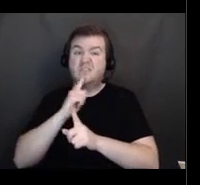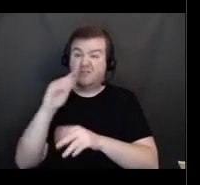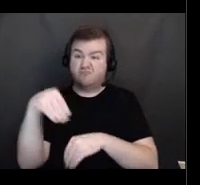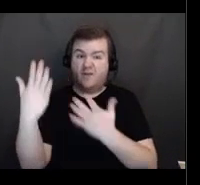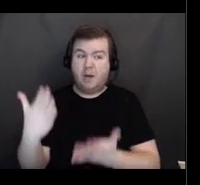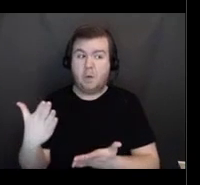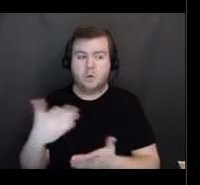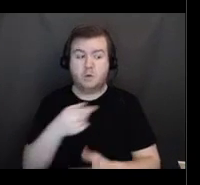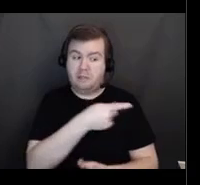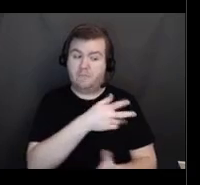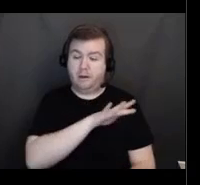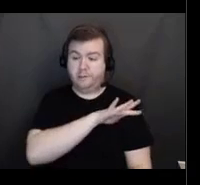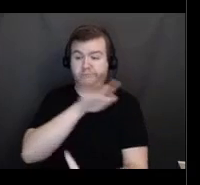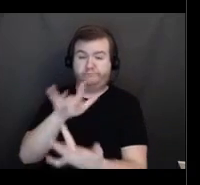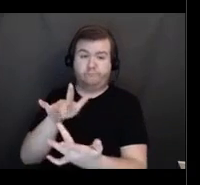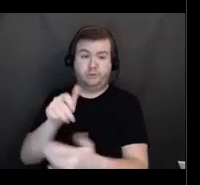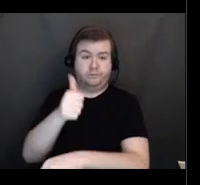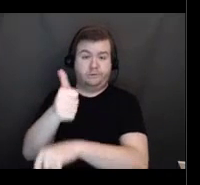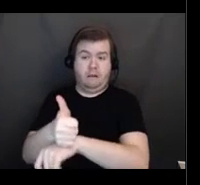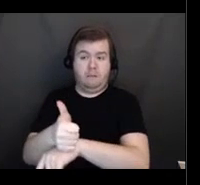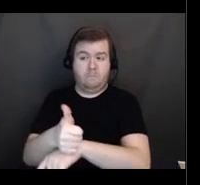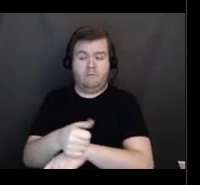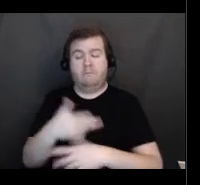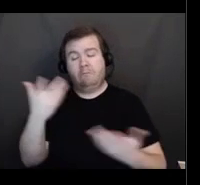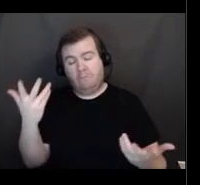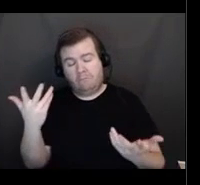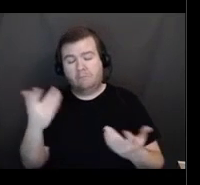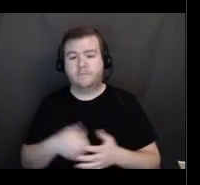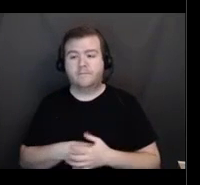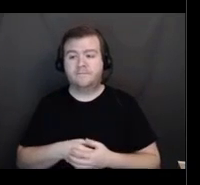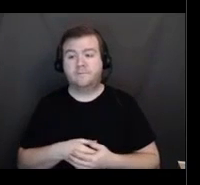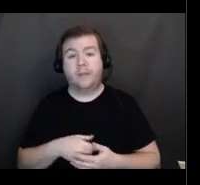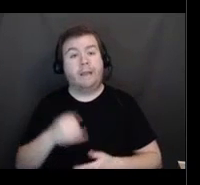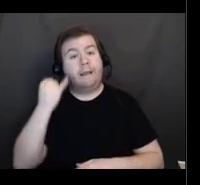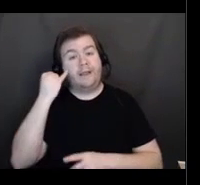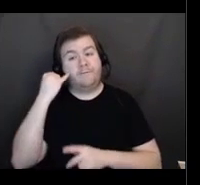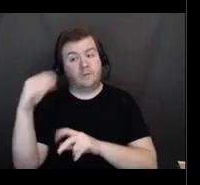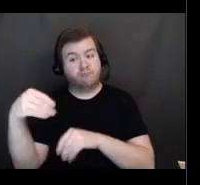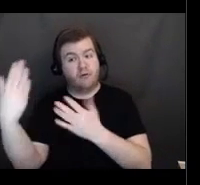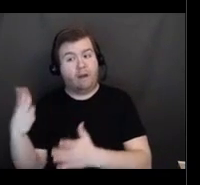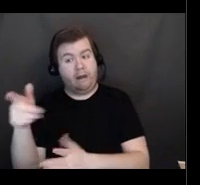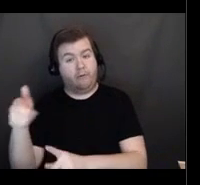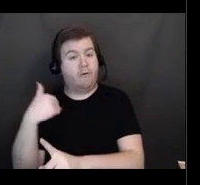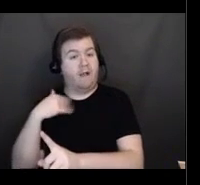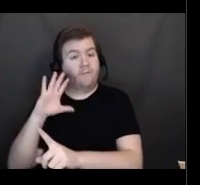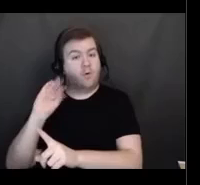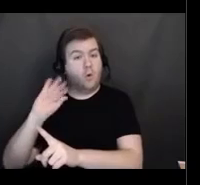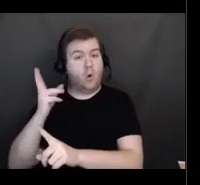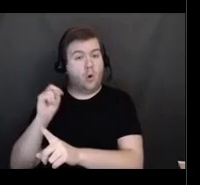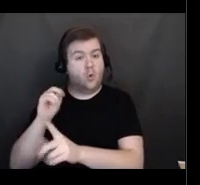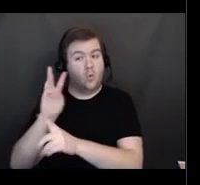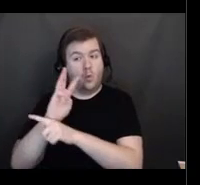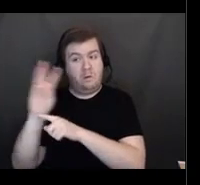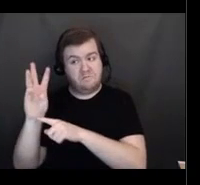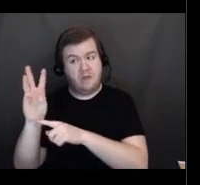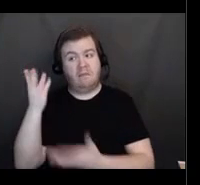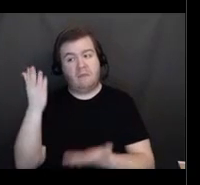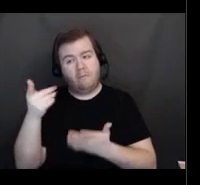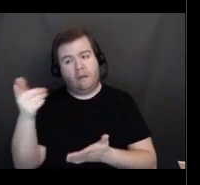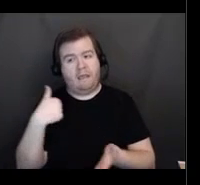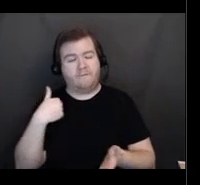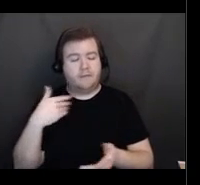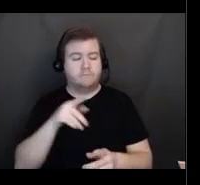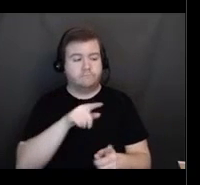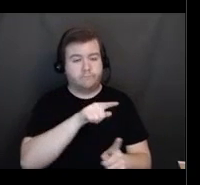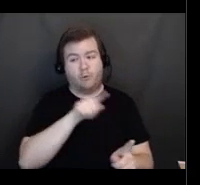provider may direct vaccine eligible recipients to their own website and have them record or may direct them